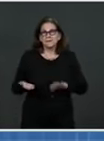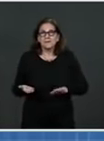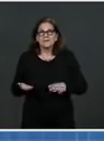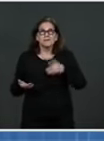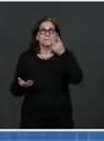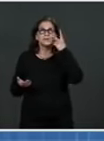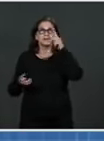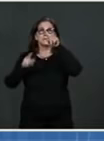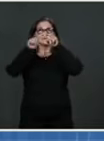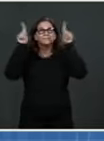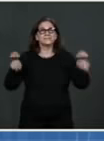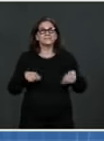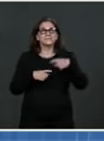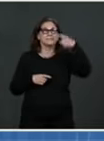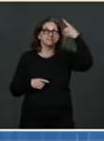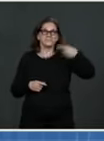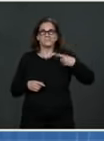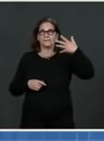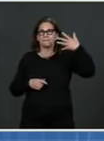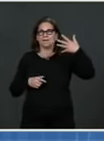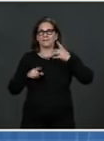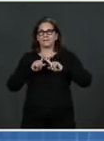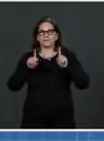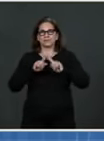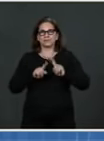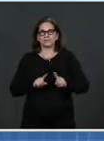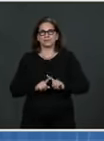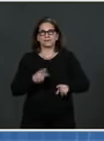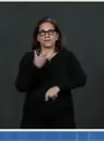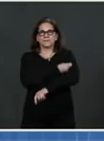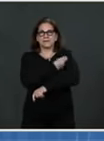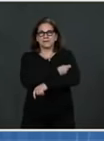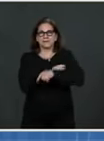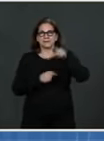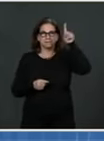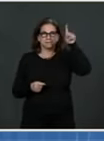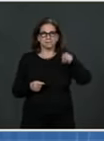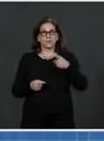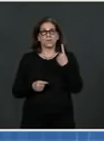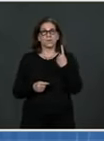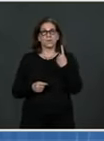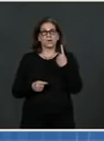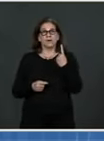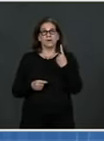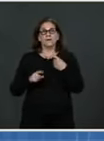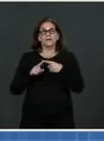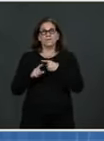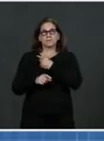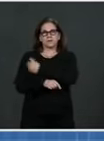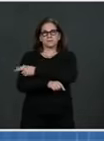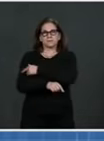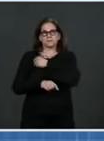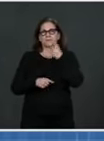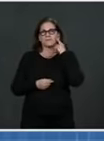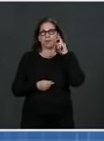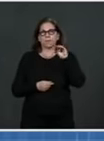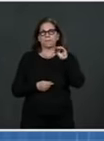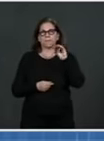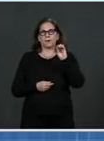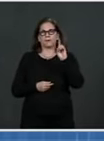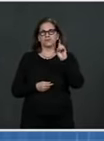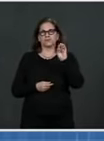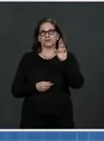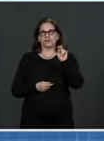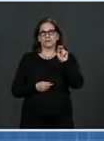exception of a hospitalized patient in the vaccine arm of the Moderna study, virtually 100 percent